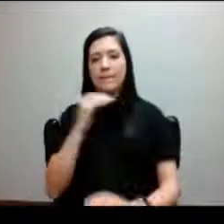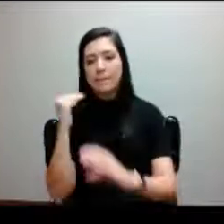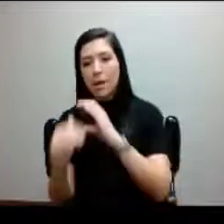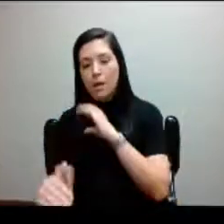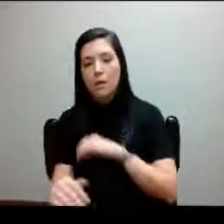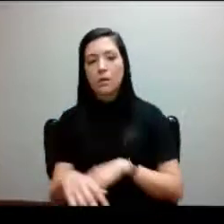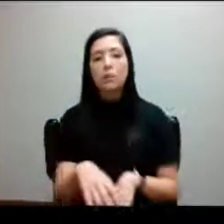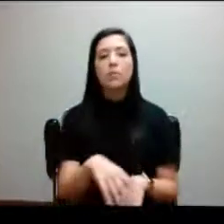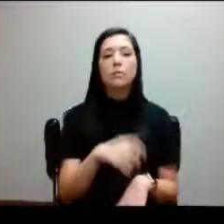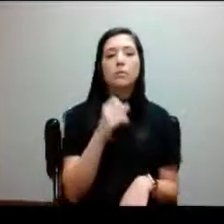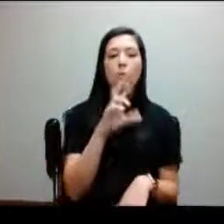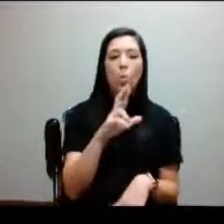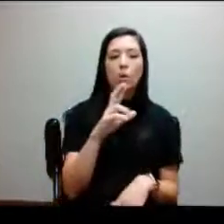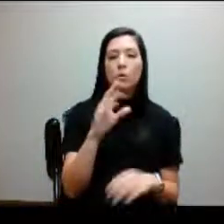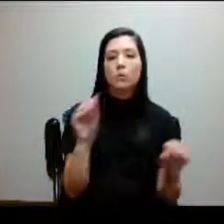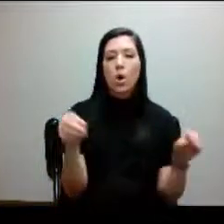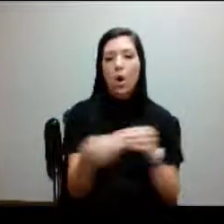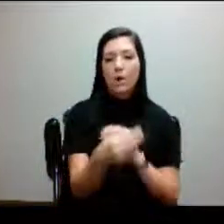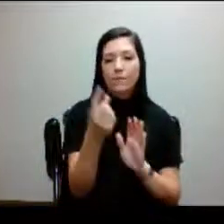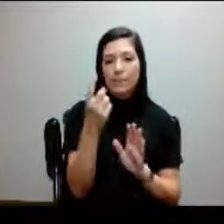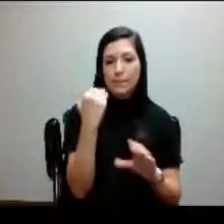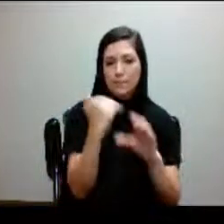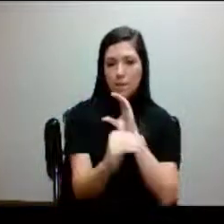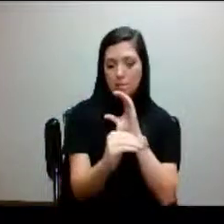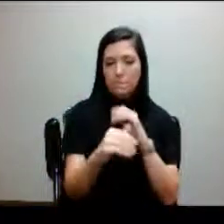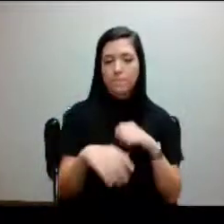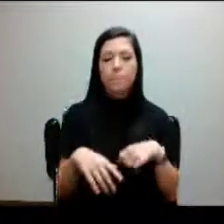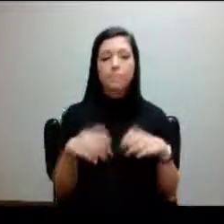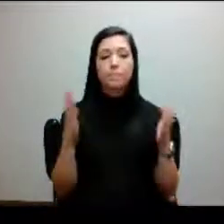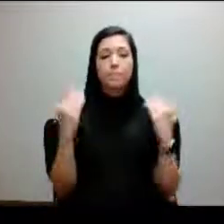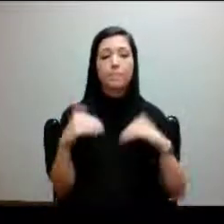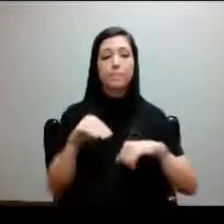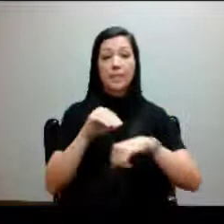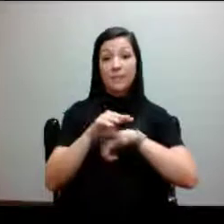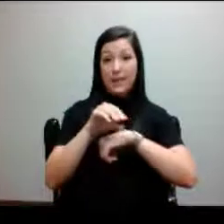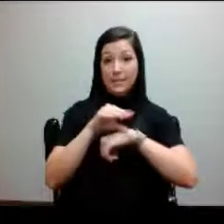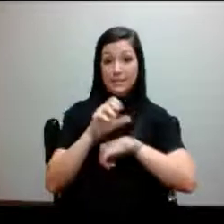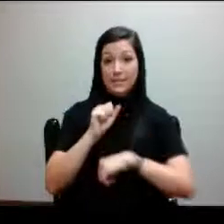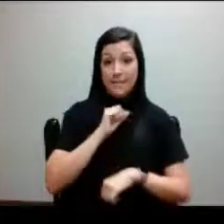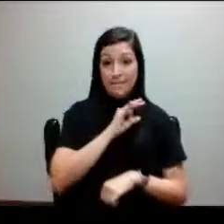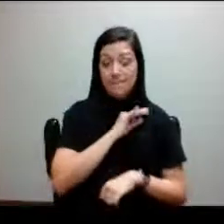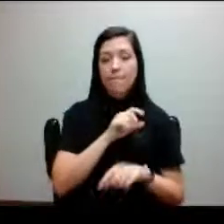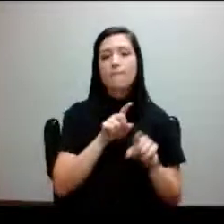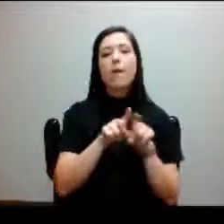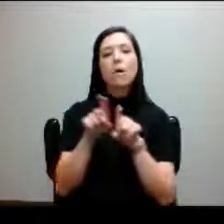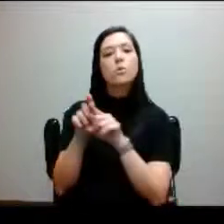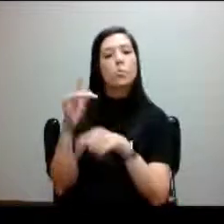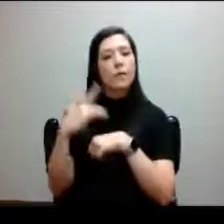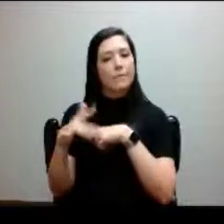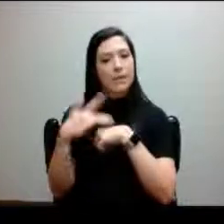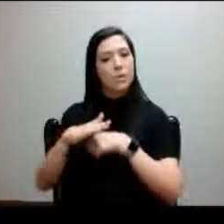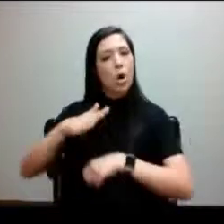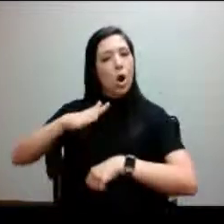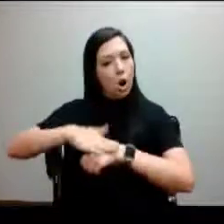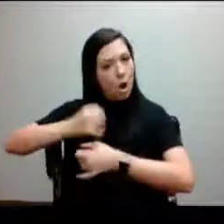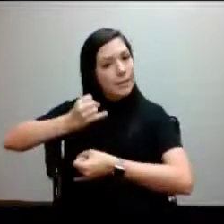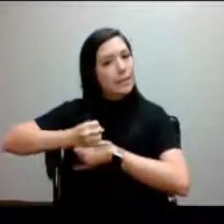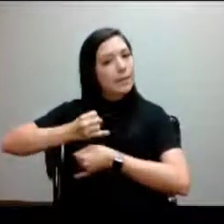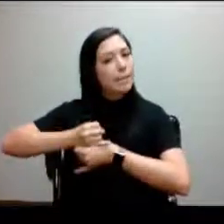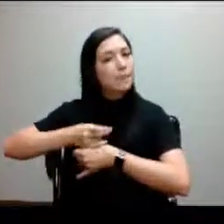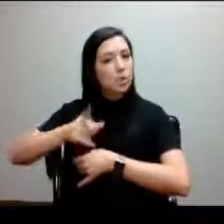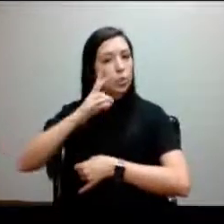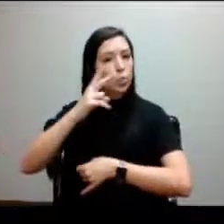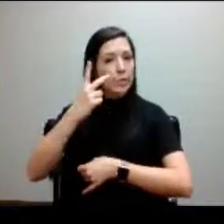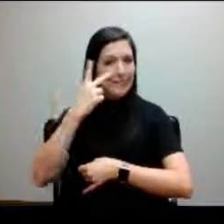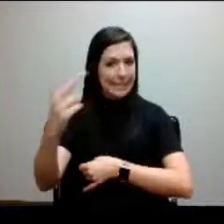or office email. Advising and counseling staff are also available on campus. You'll see them outside of the